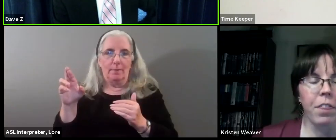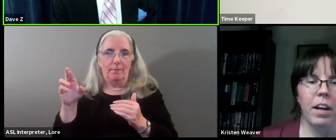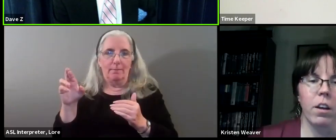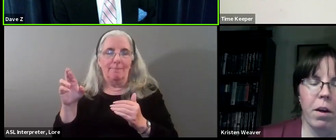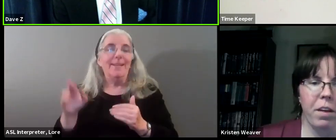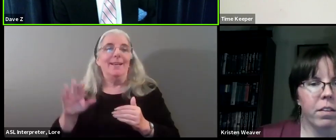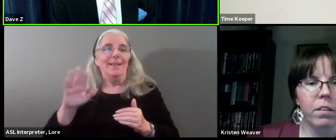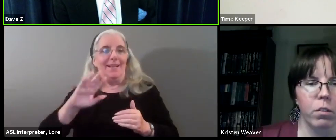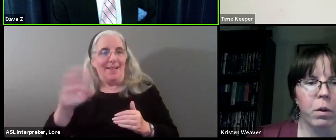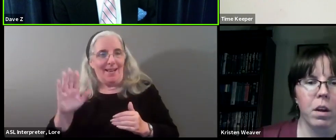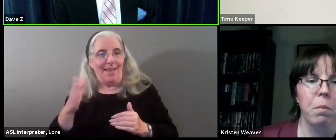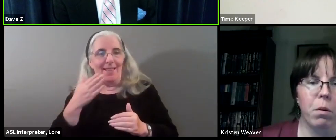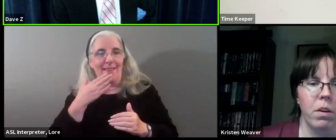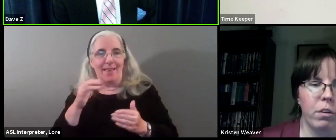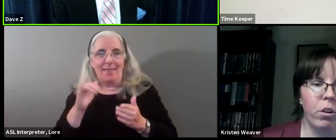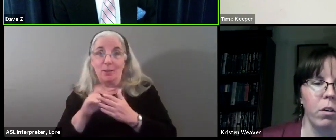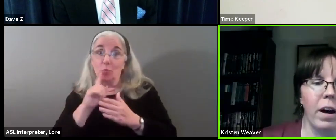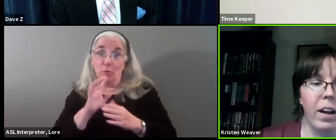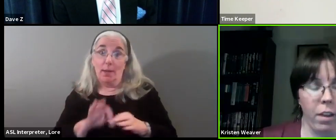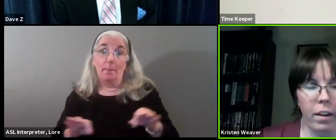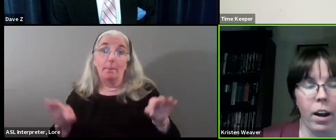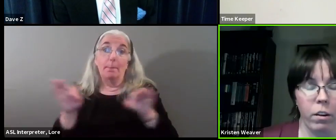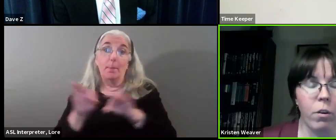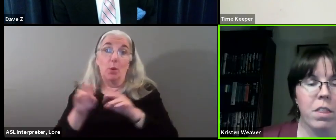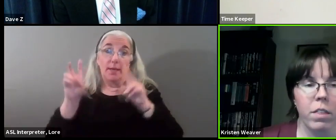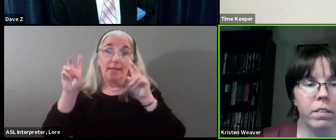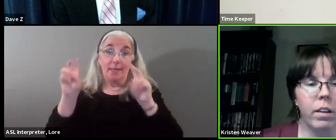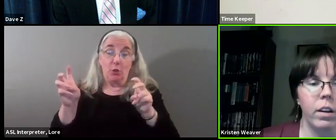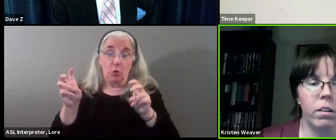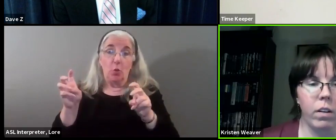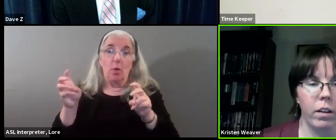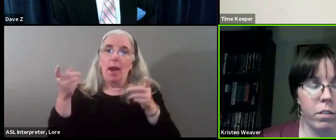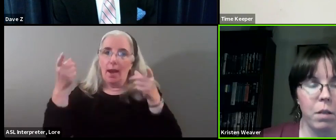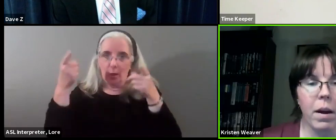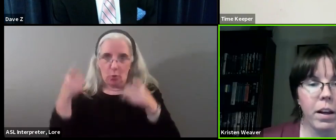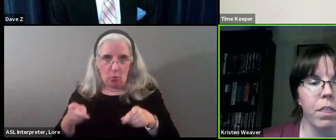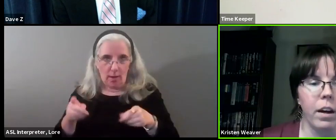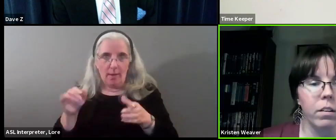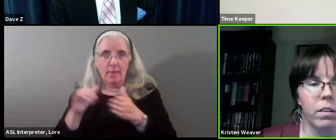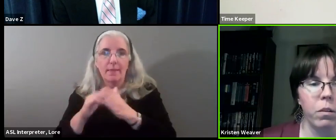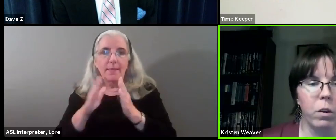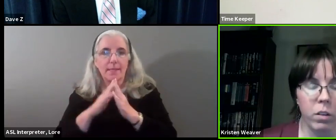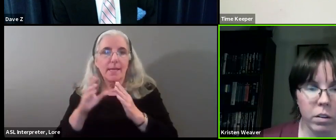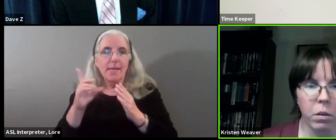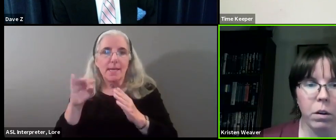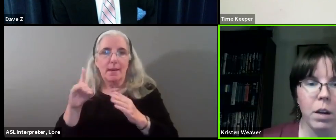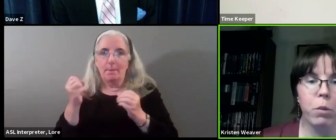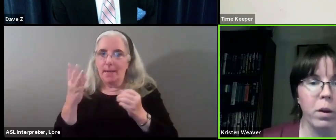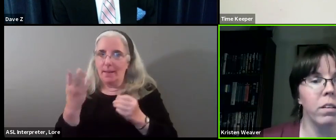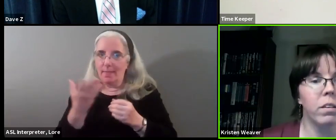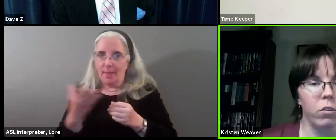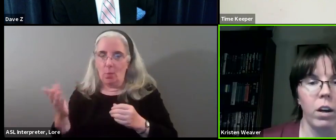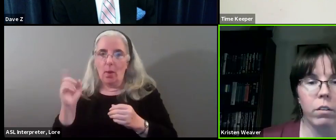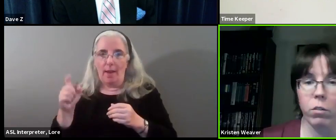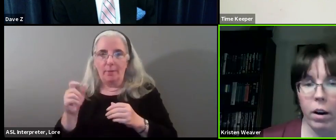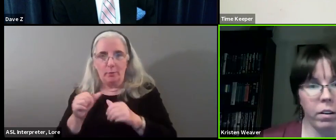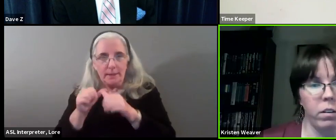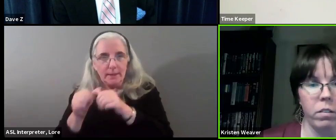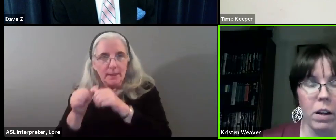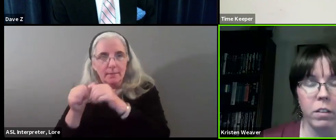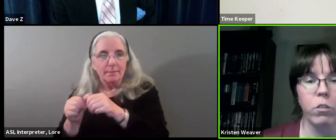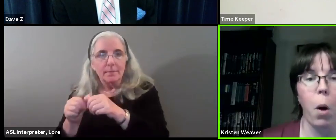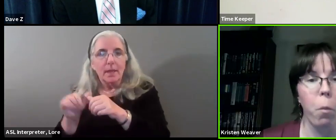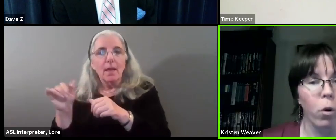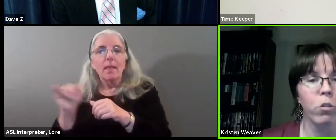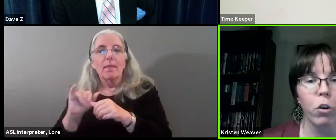Yeah, thank you. I think this is a really important issue, and I agree that the city has done many things that we need to keep doing, such as trying